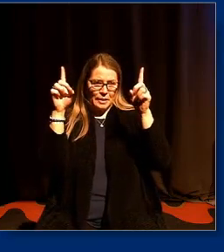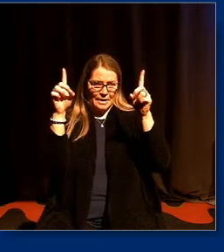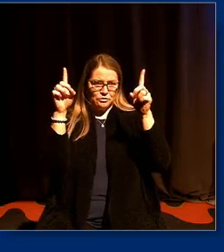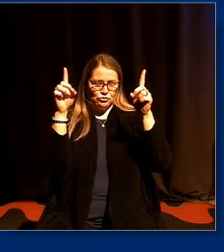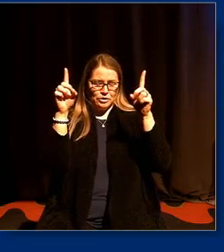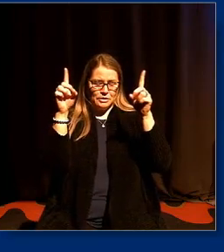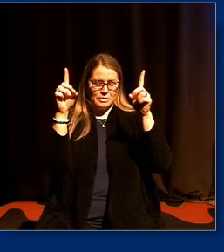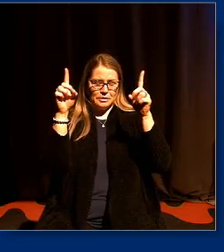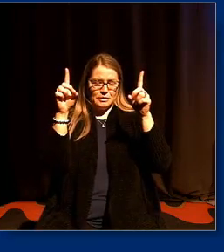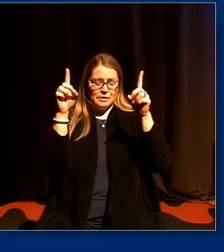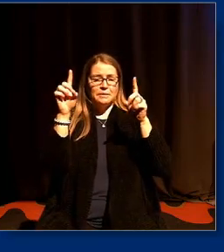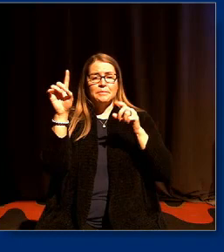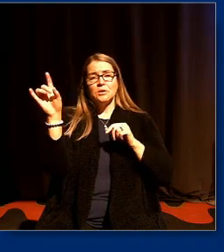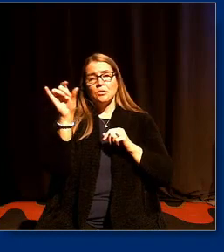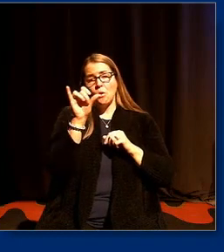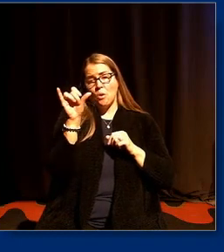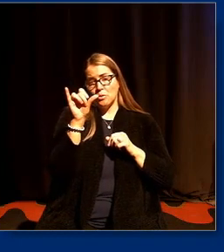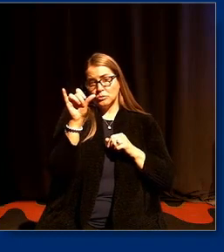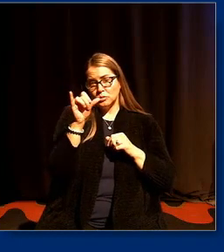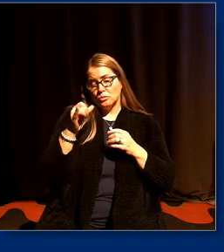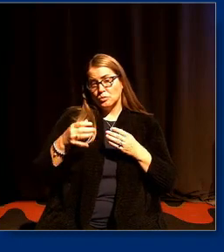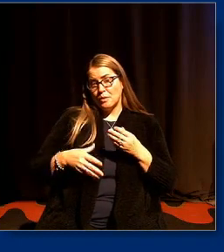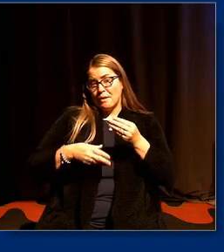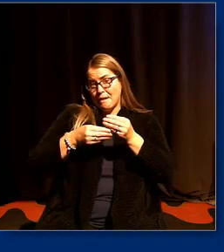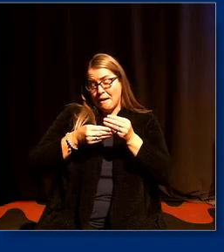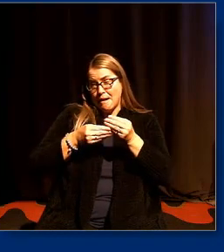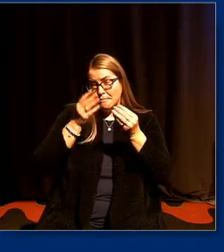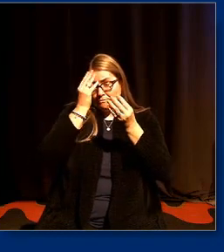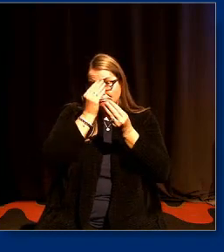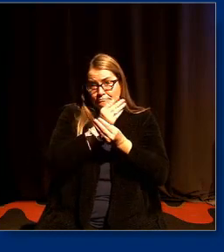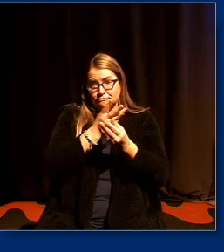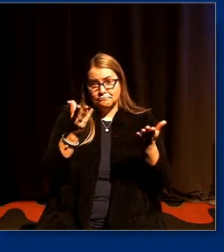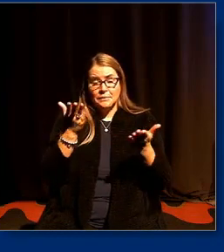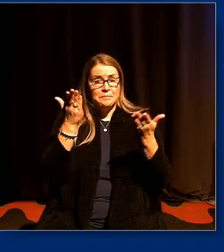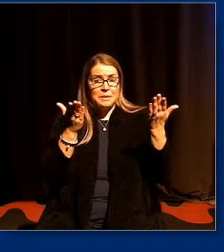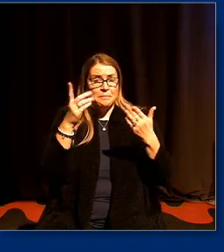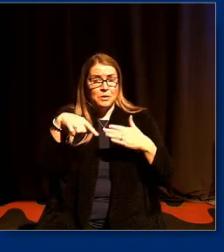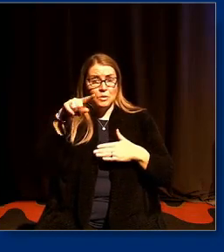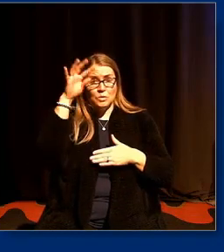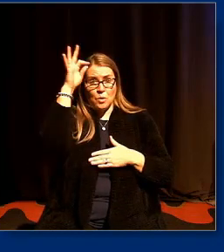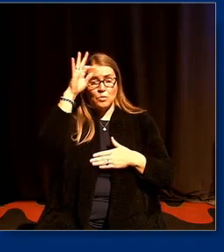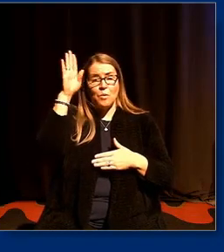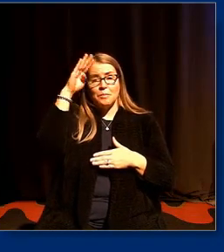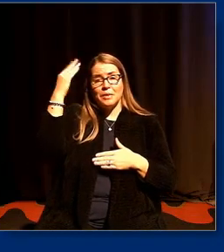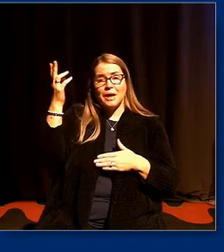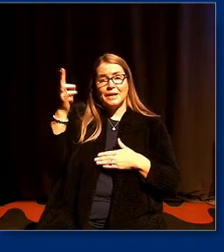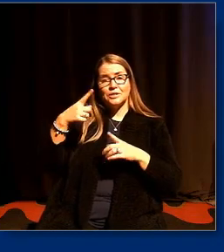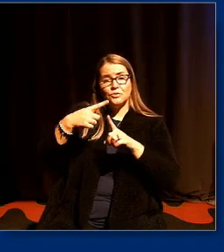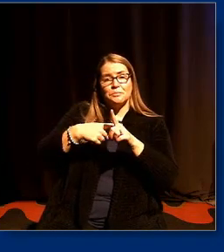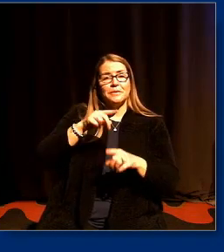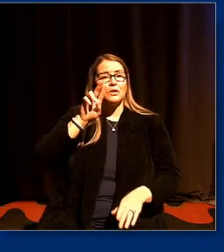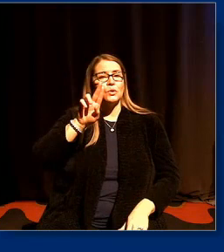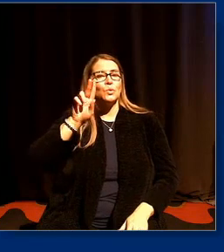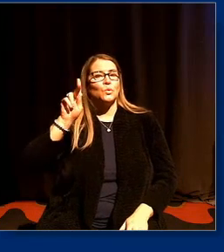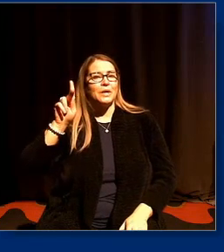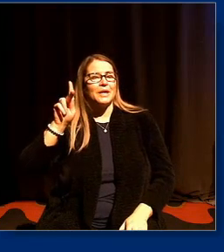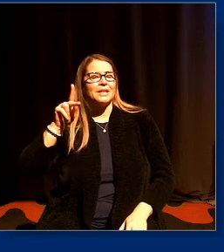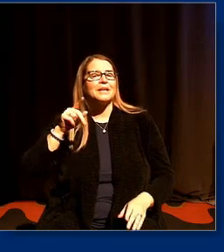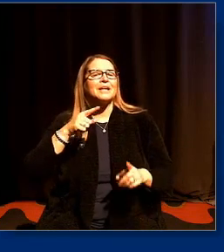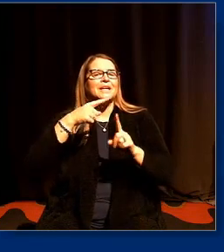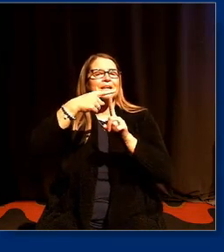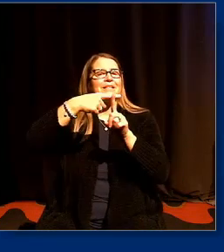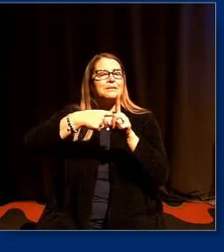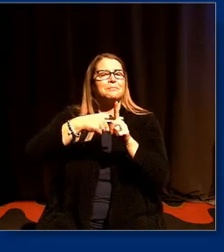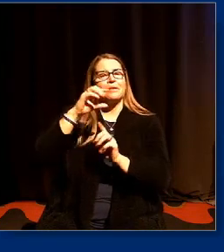and by the way for those of you who don't know black history month in the uk is in the month